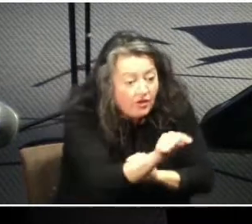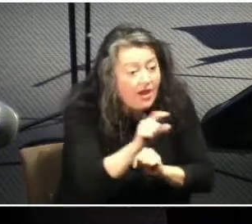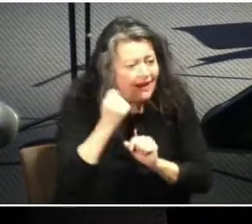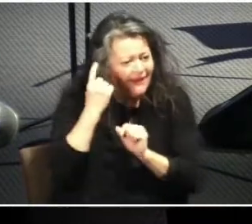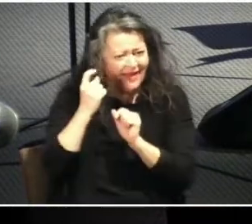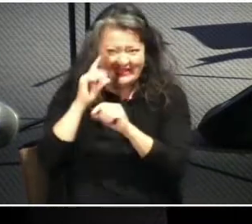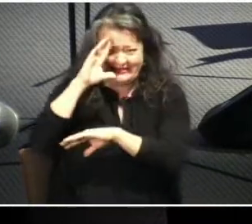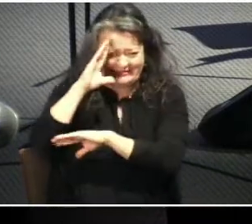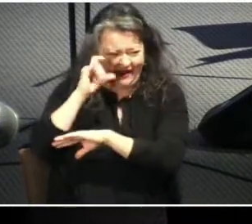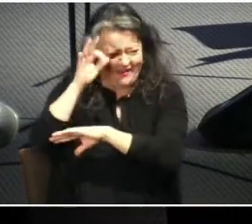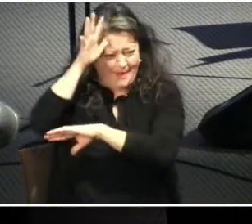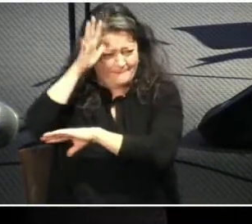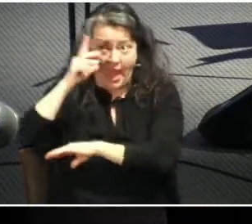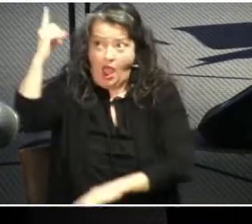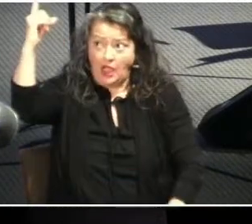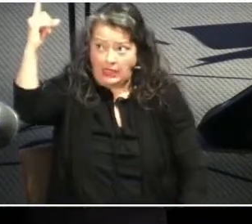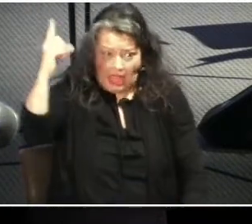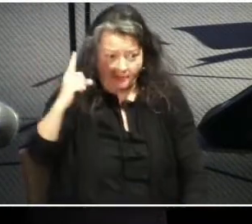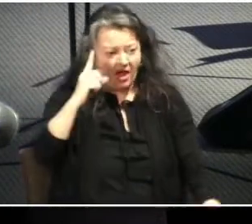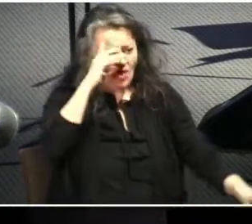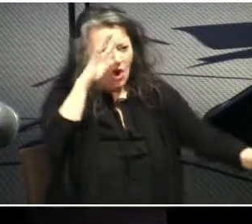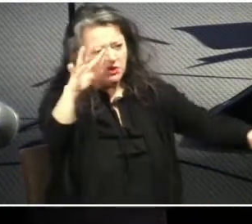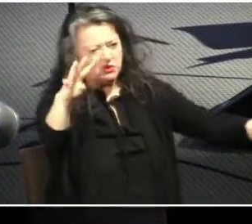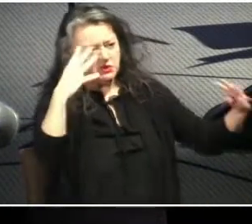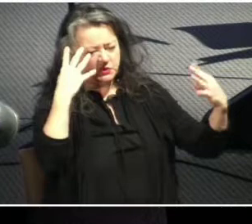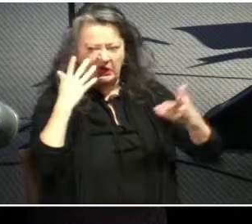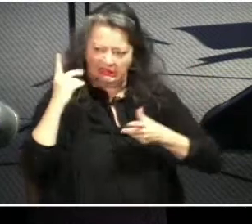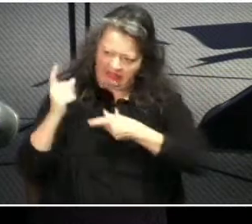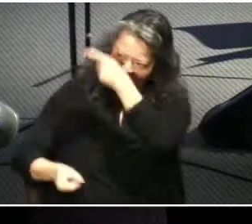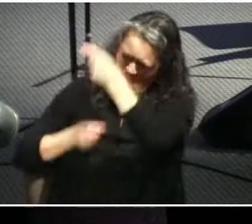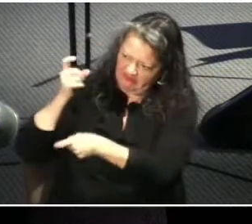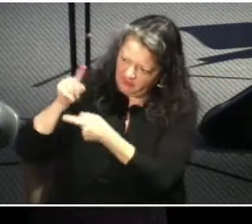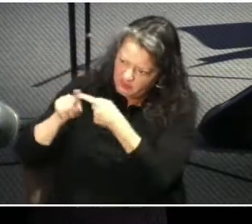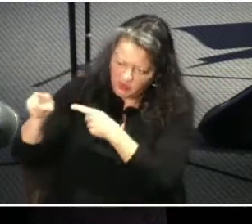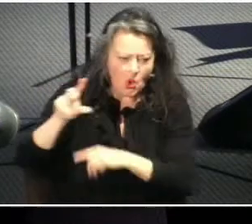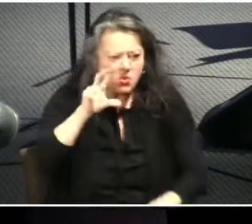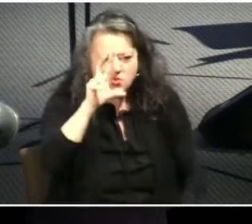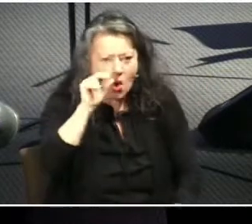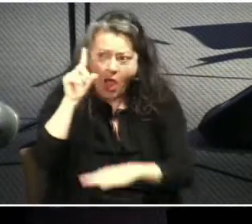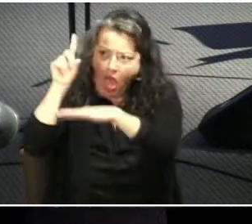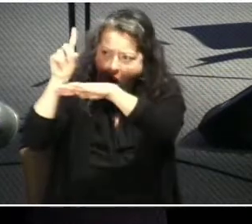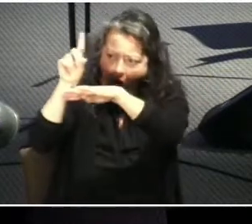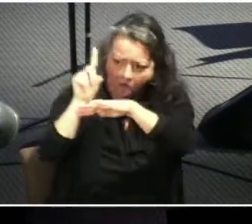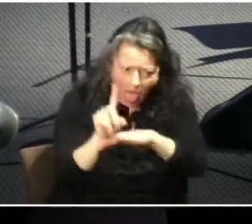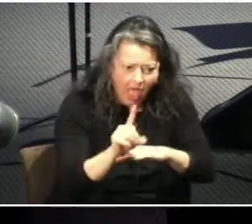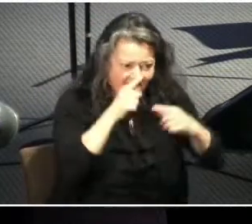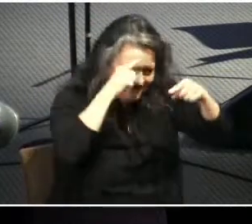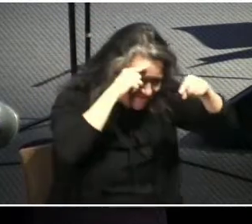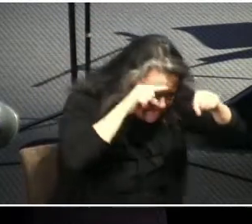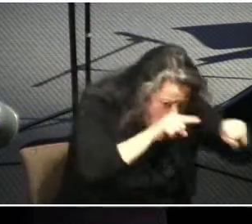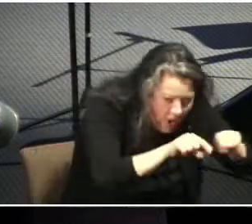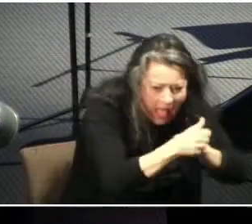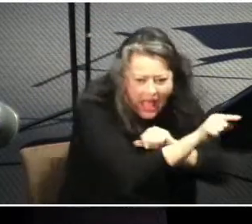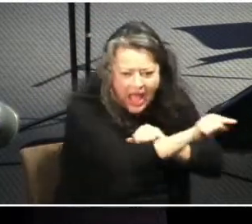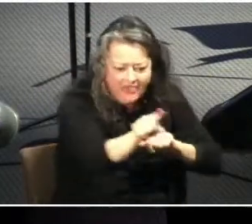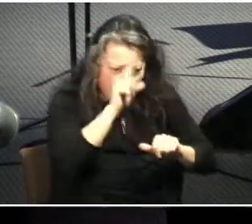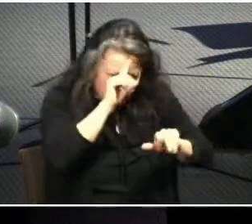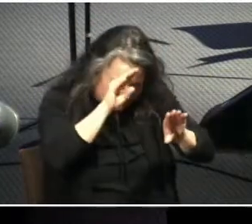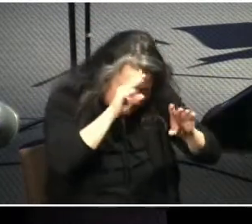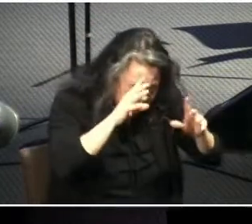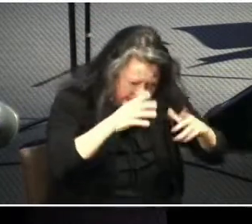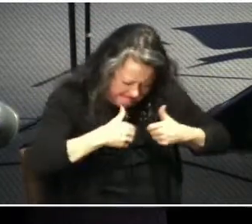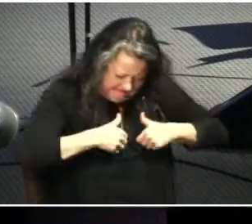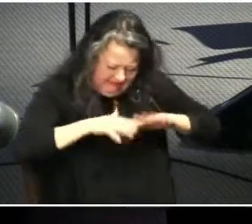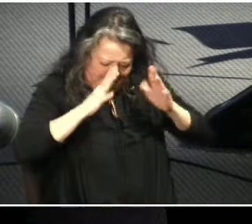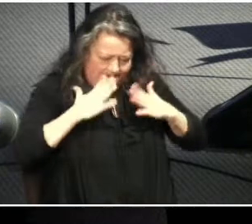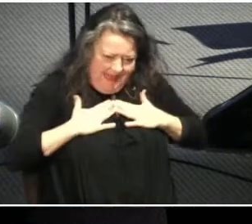not to be served, but to serve, and to give his life as a ransom for many. So Jesus introduces the